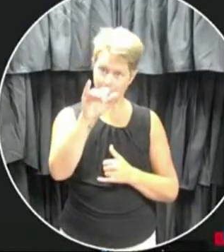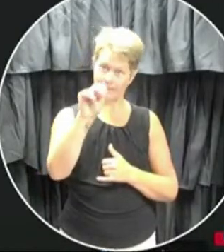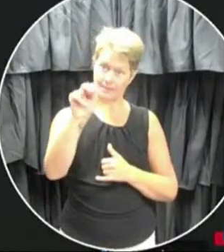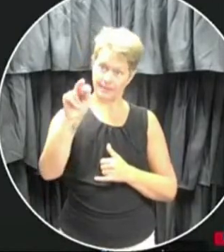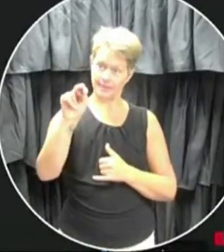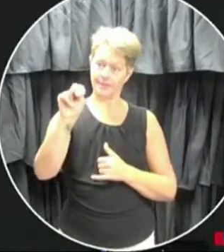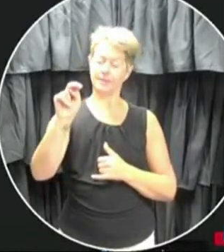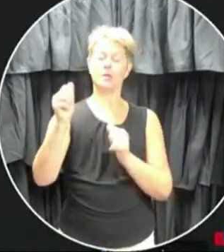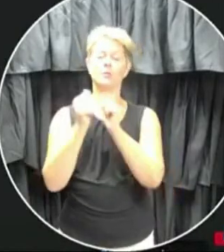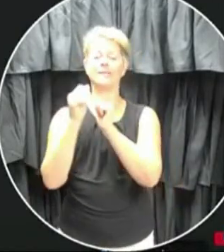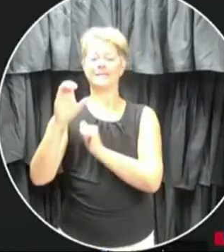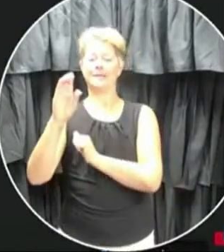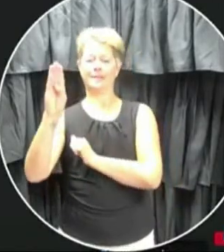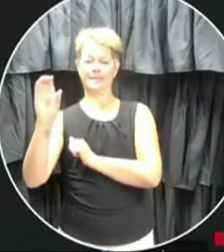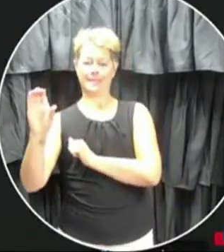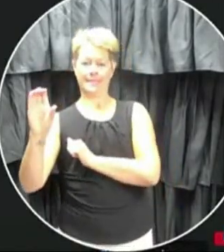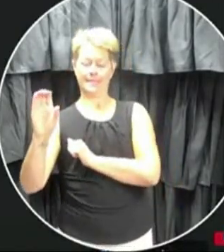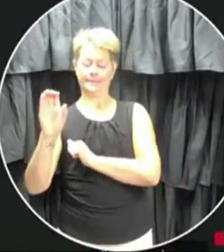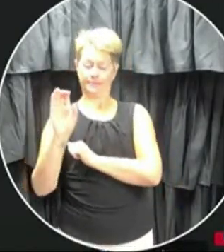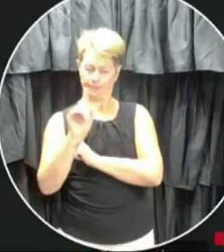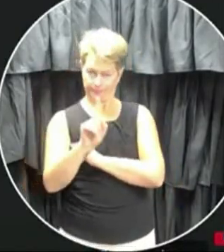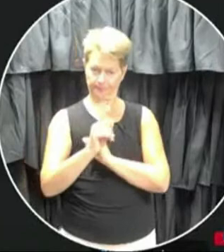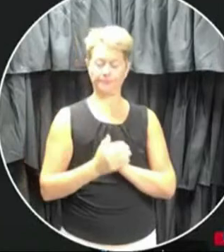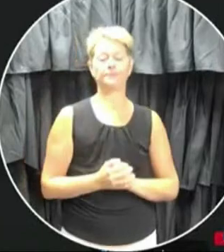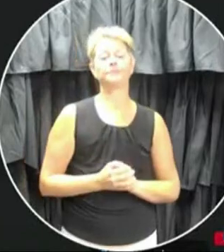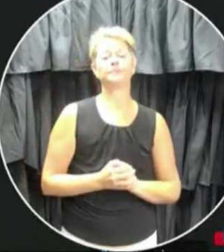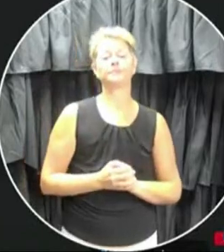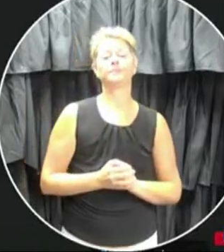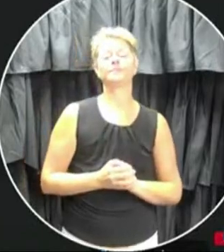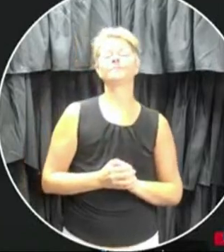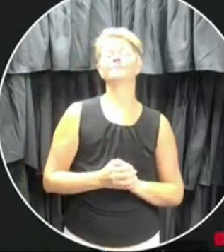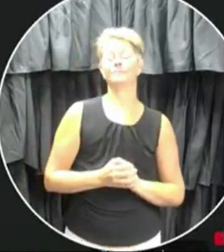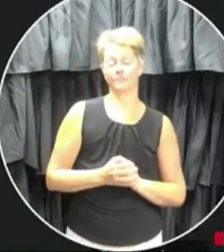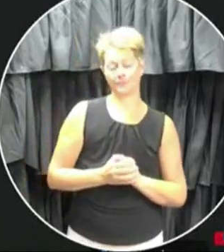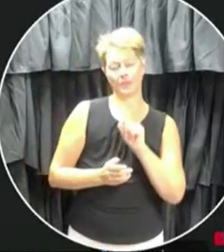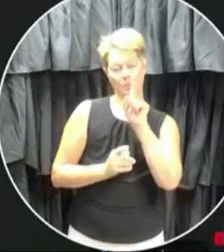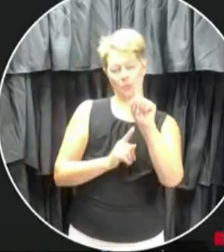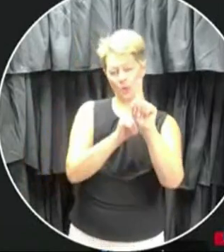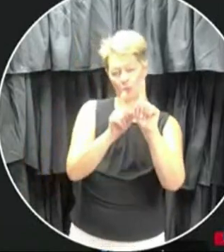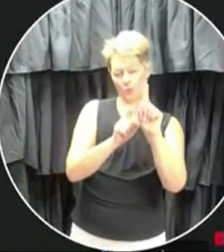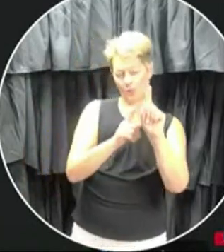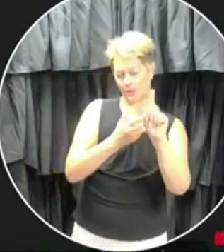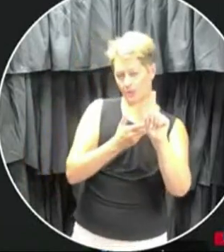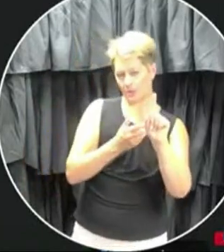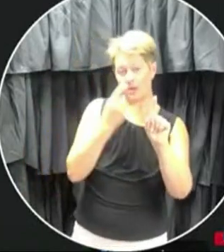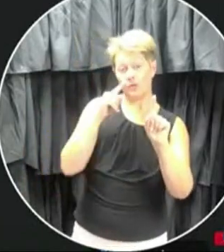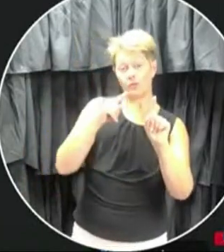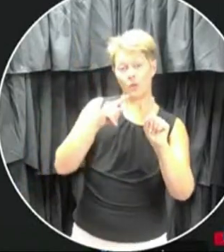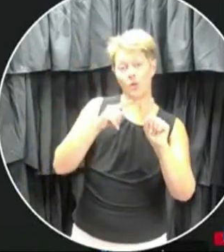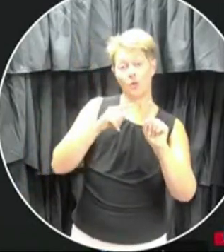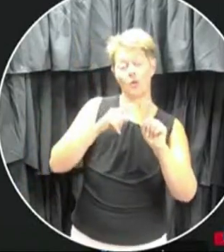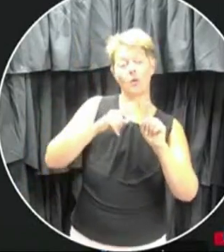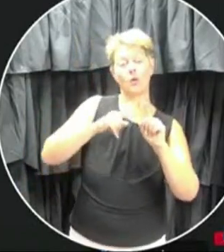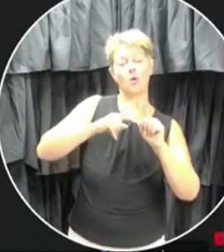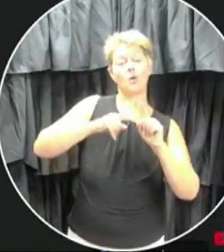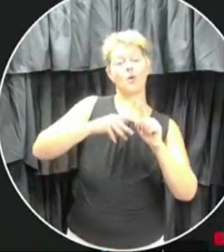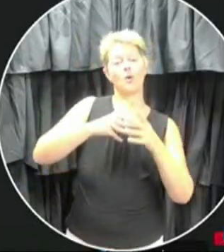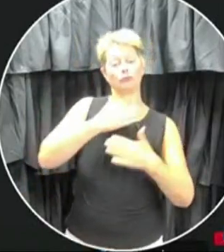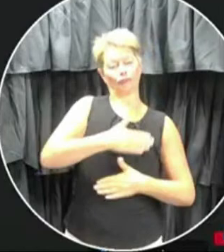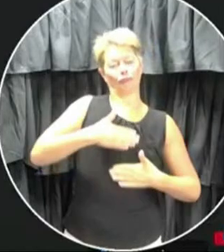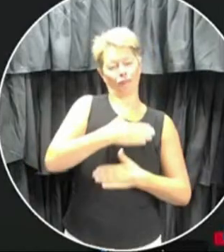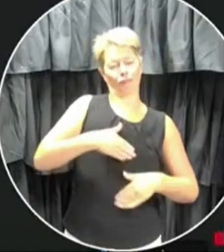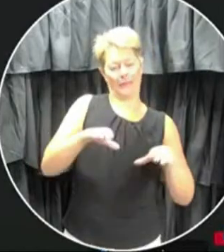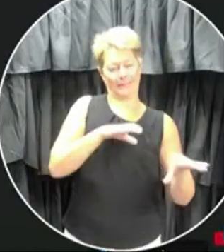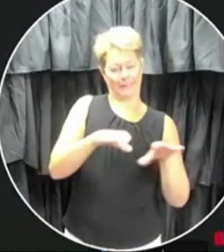please go ahead. One question, one follow-up. Uh, yes, I'll just have one question, um, regarding extracurricular activities. Uh,